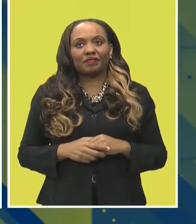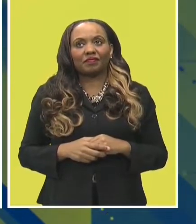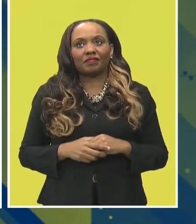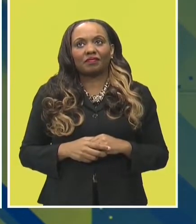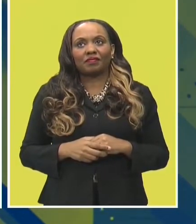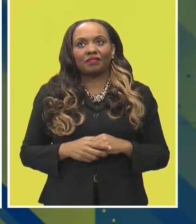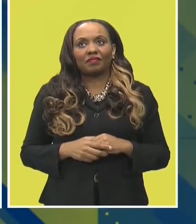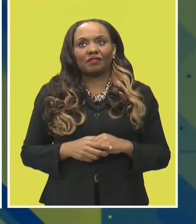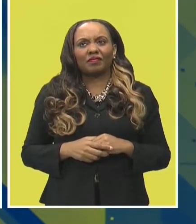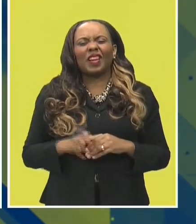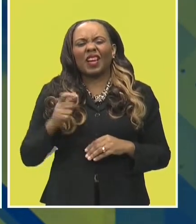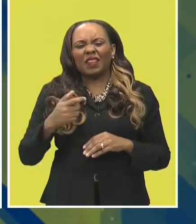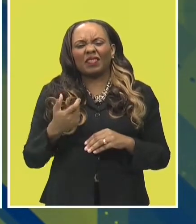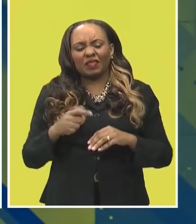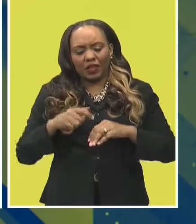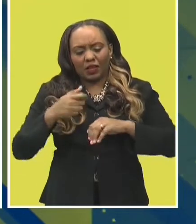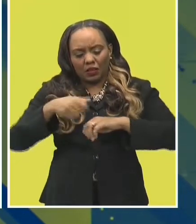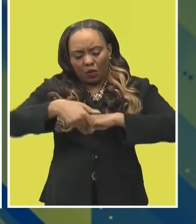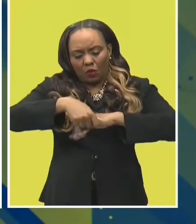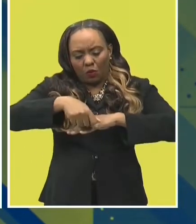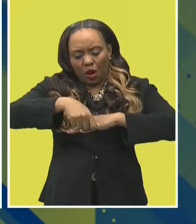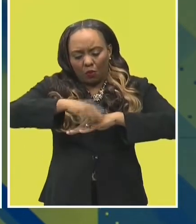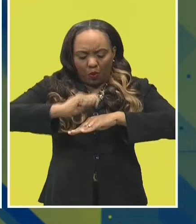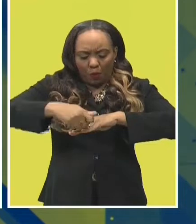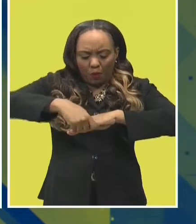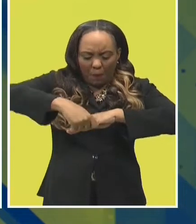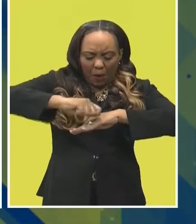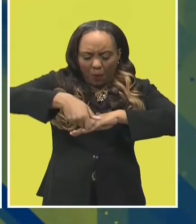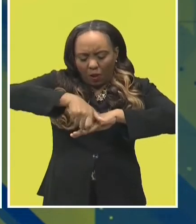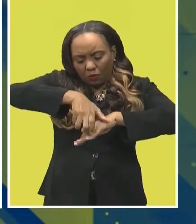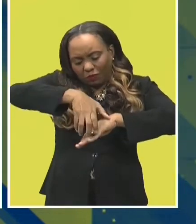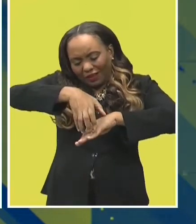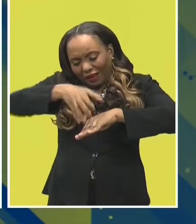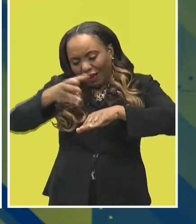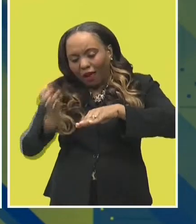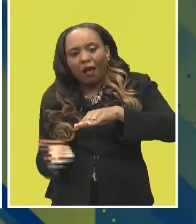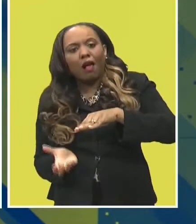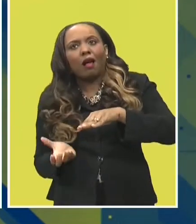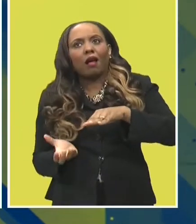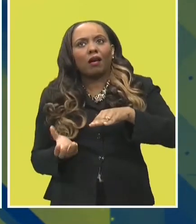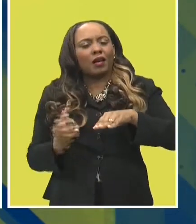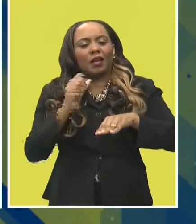Yeah, takes a little effort because obviously you don't want your straps to come off easily.